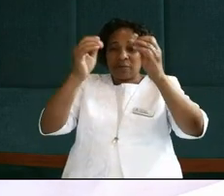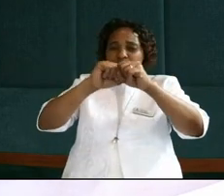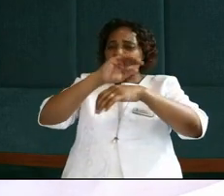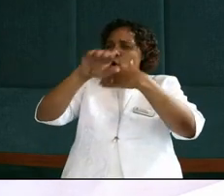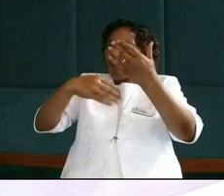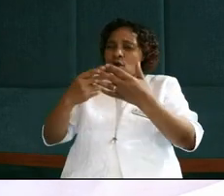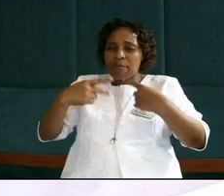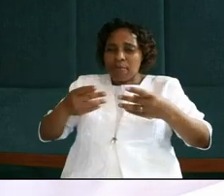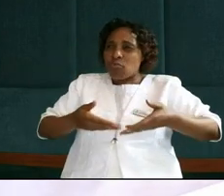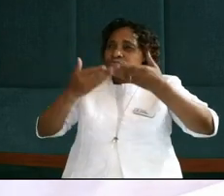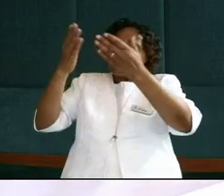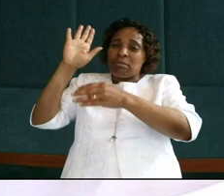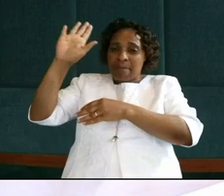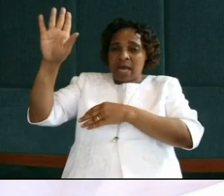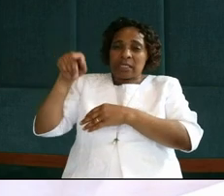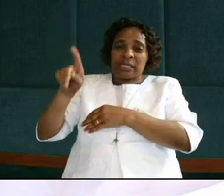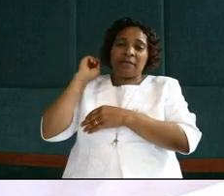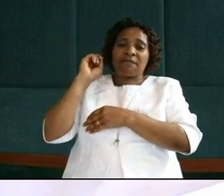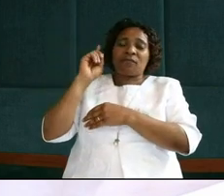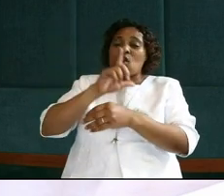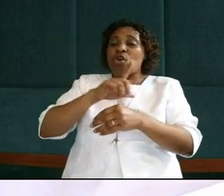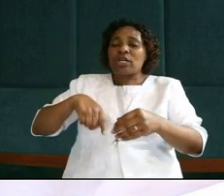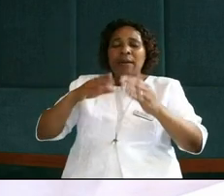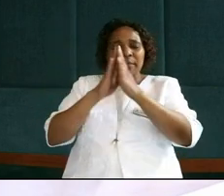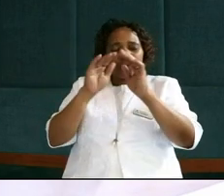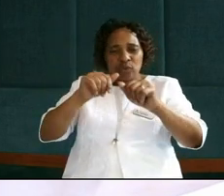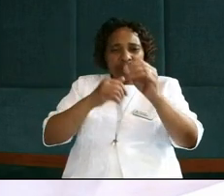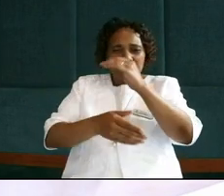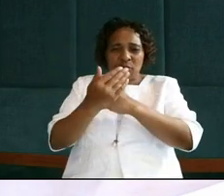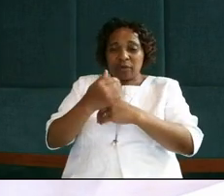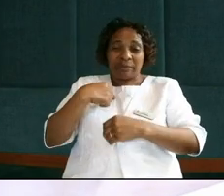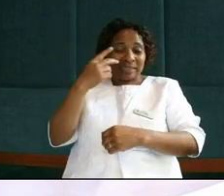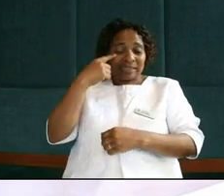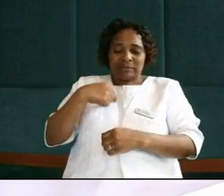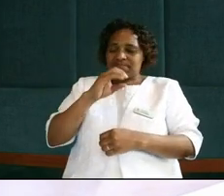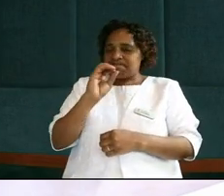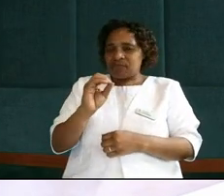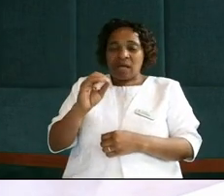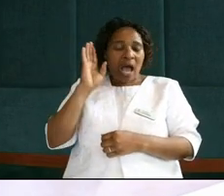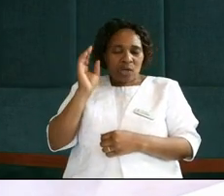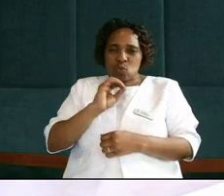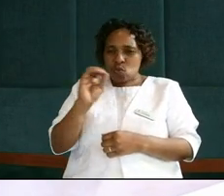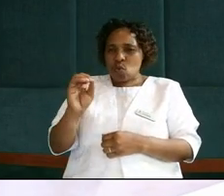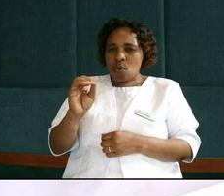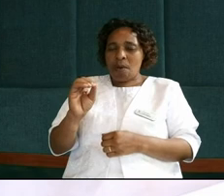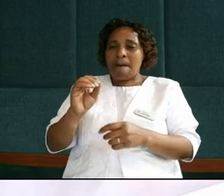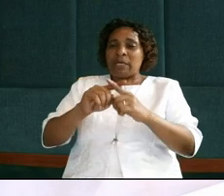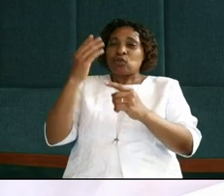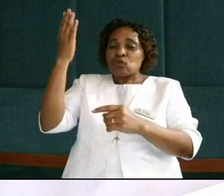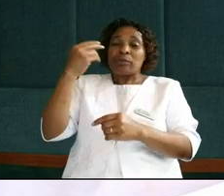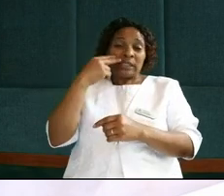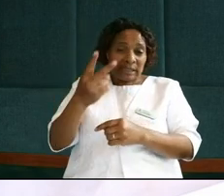all people unto yourself. Lord, I pray that this morning may I not be seen, may I not be heard. But may you be